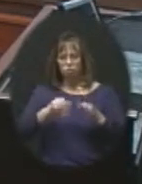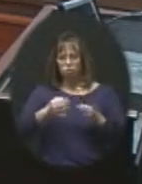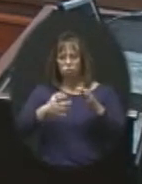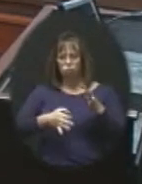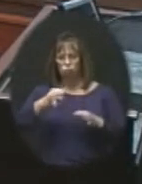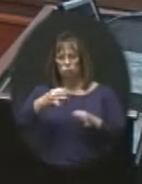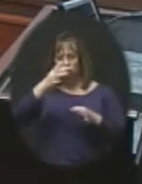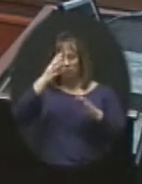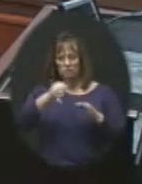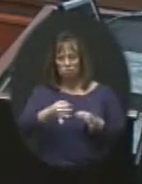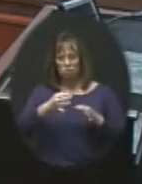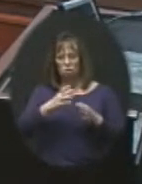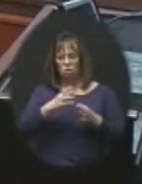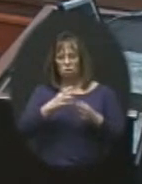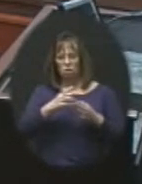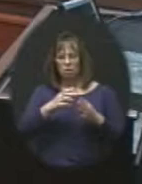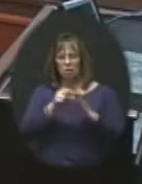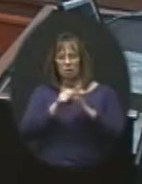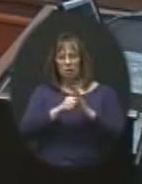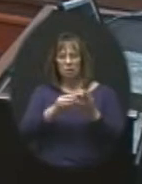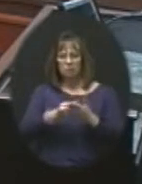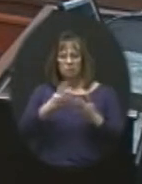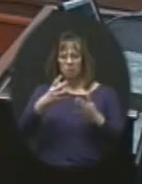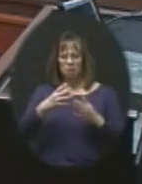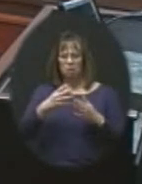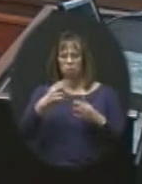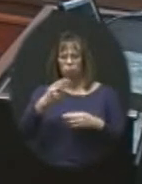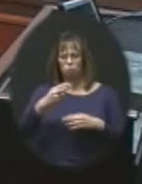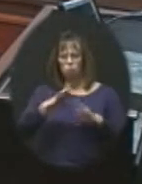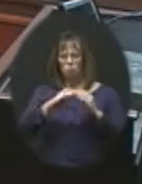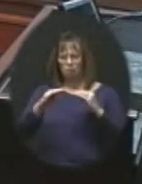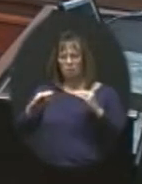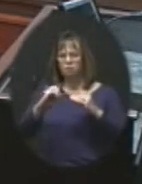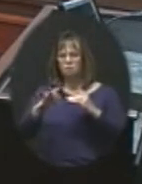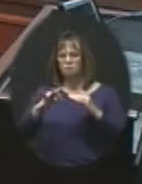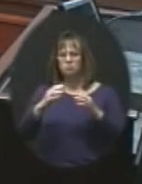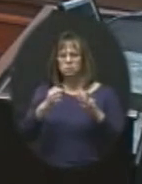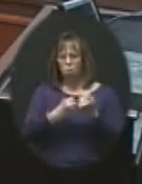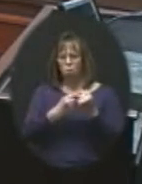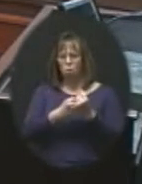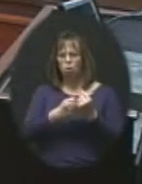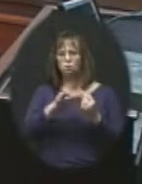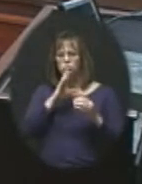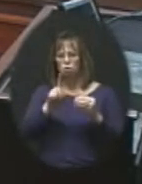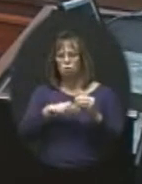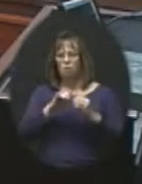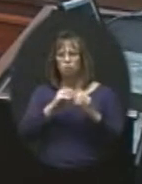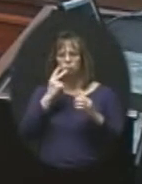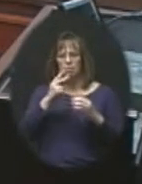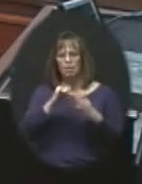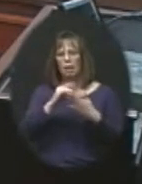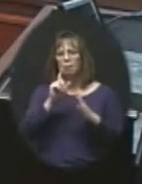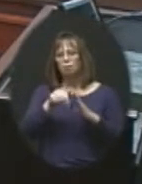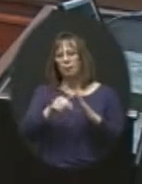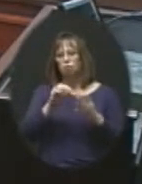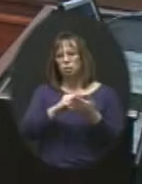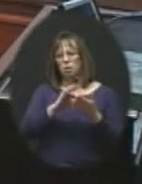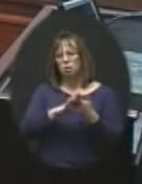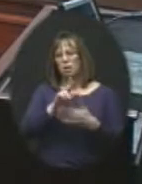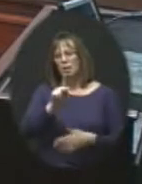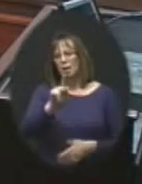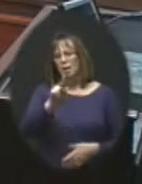studies, comparable state spending, historical levels of support. What this is really kind of referring to, and you'll see that later in this document also, is that